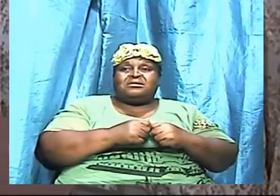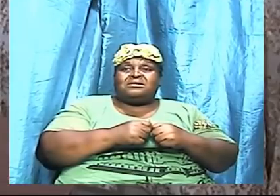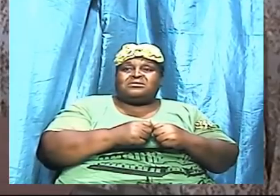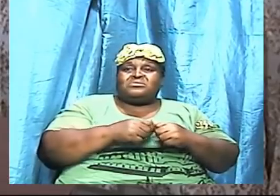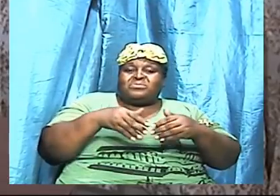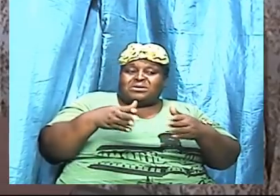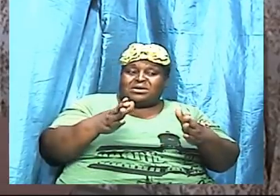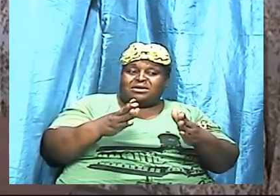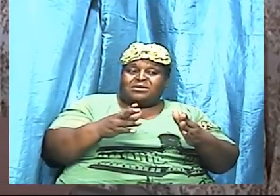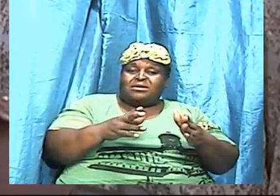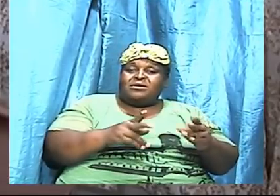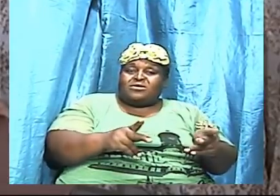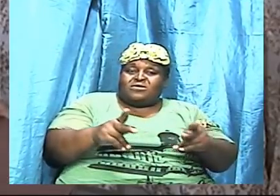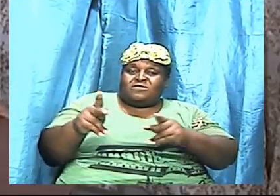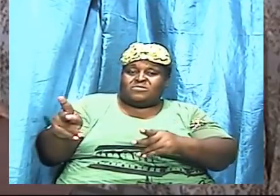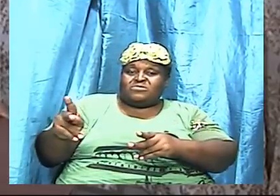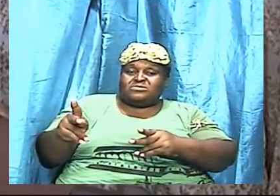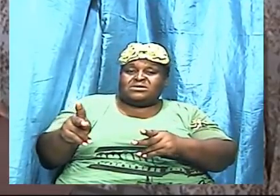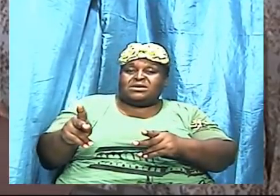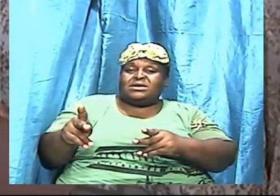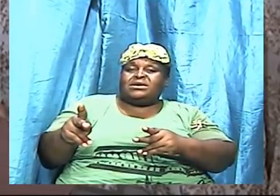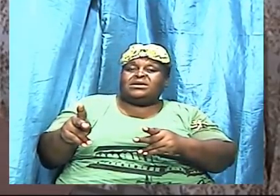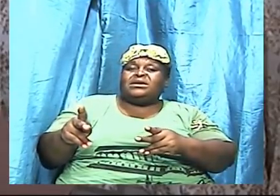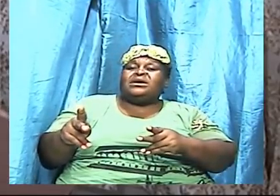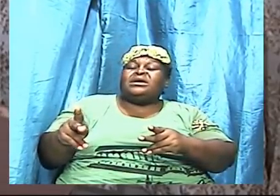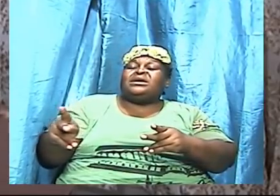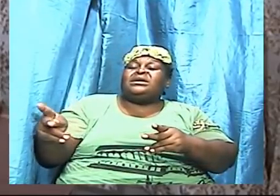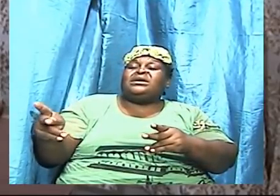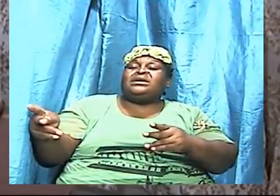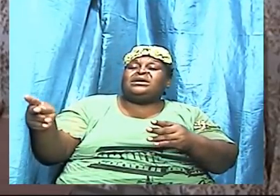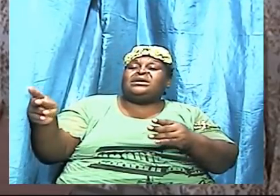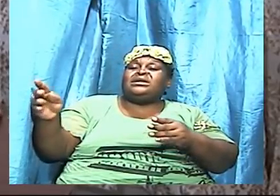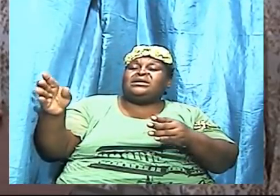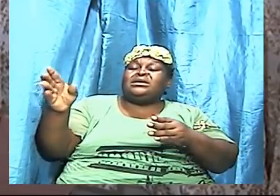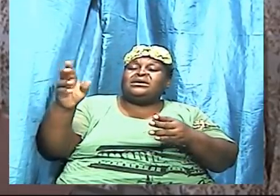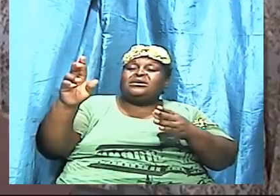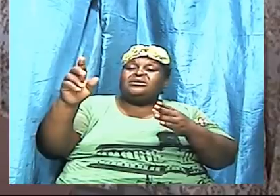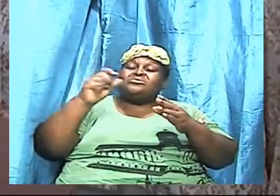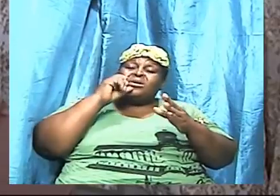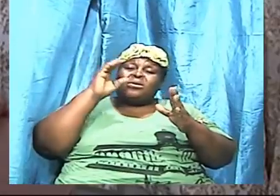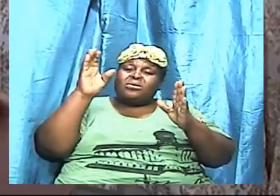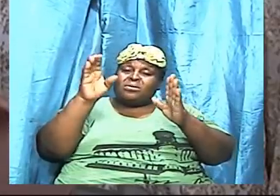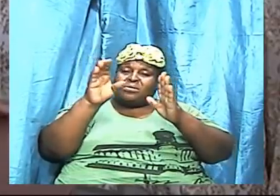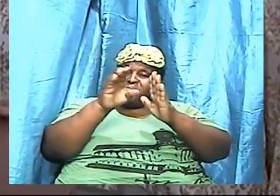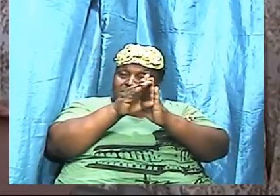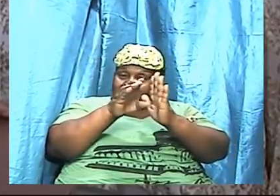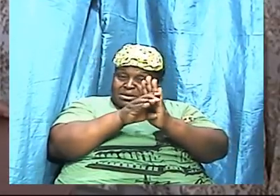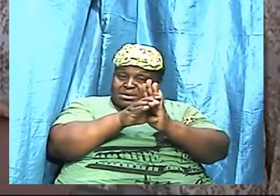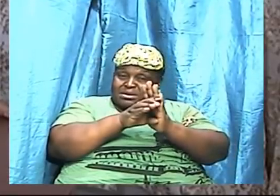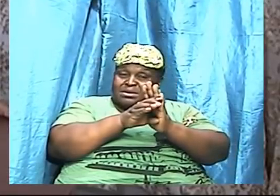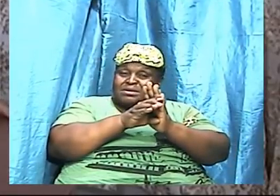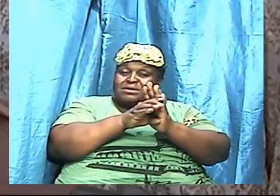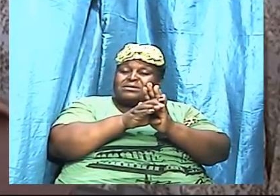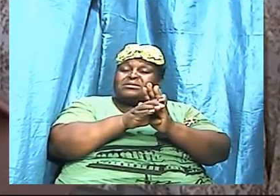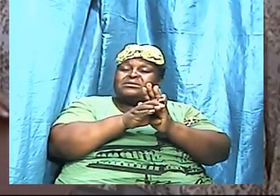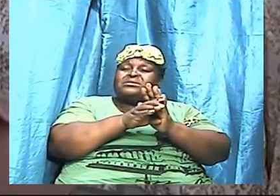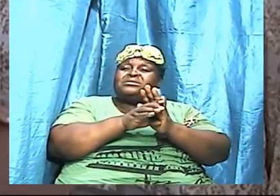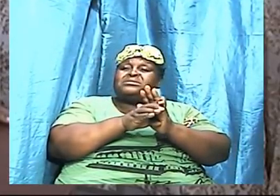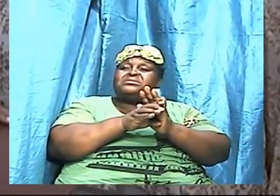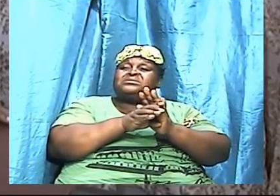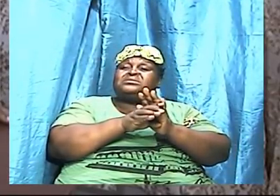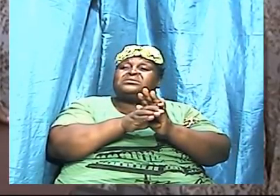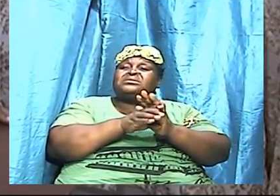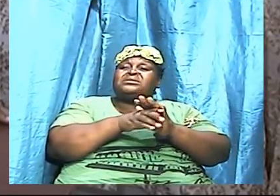and precept upon precept is very, very important. And we are doing that. And God